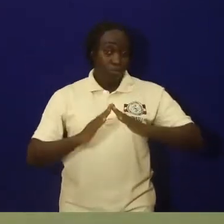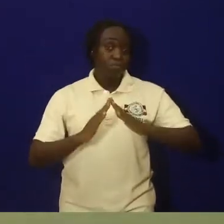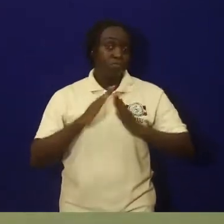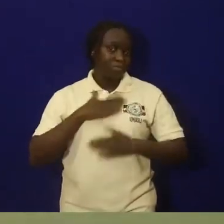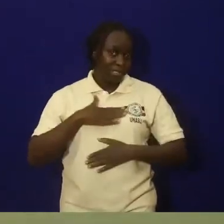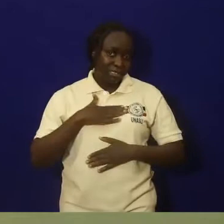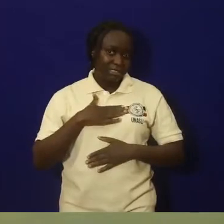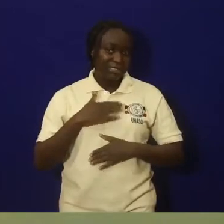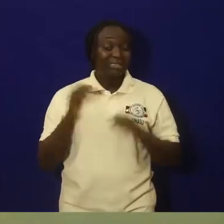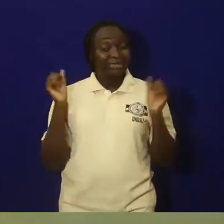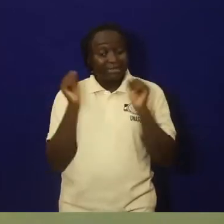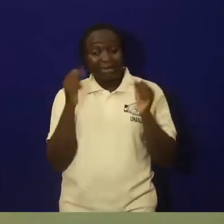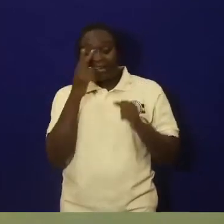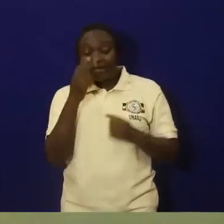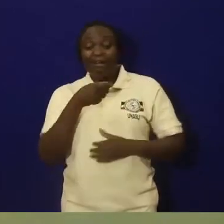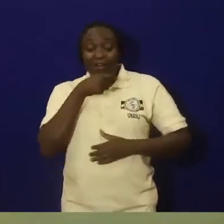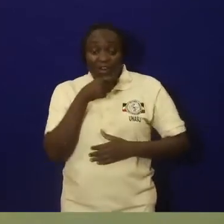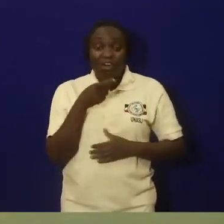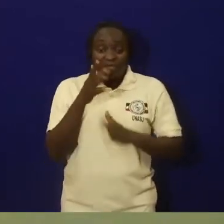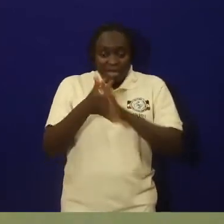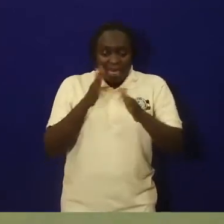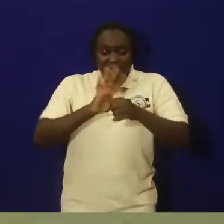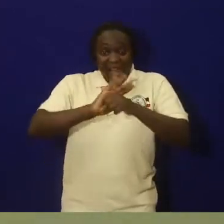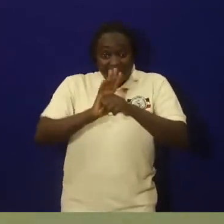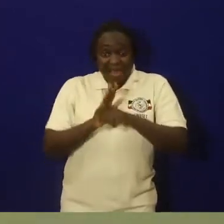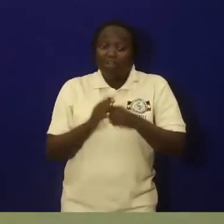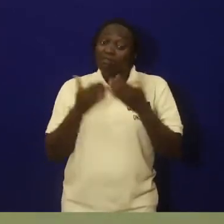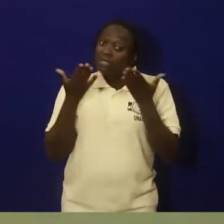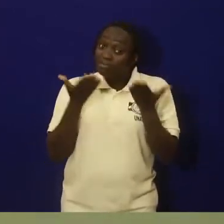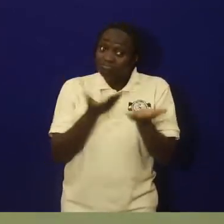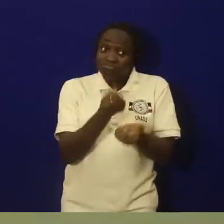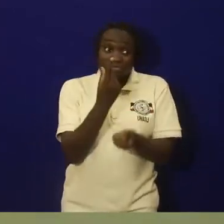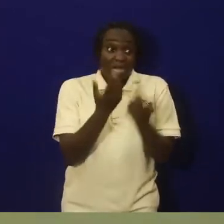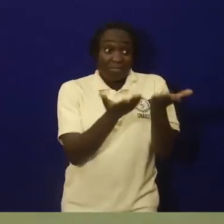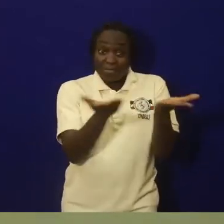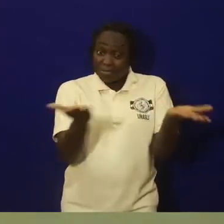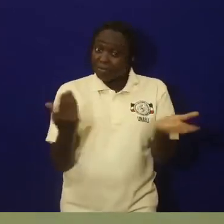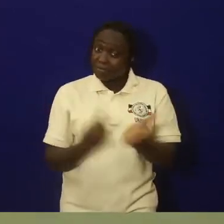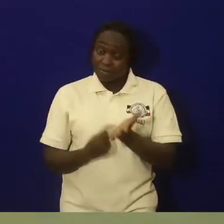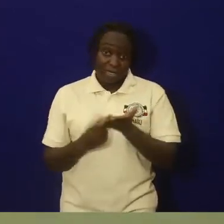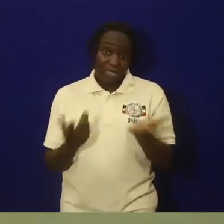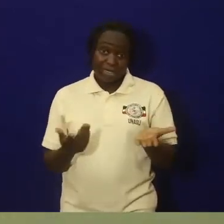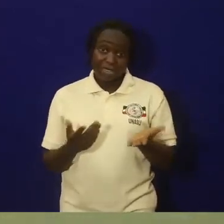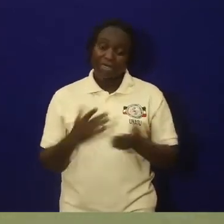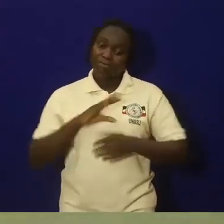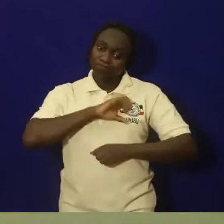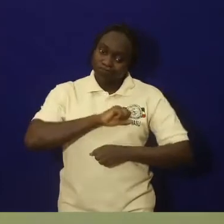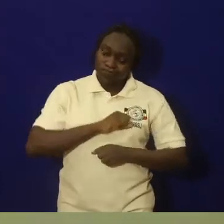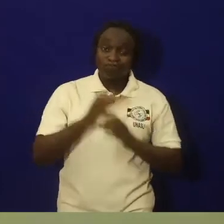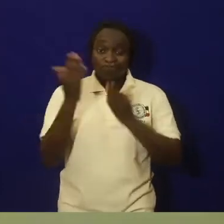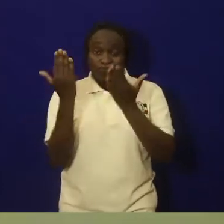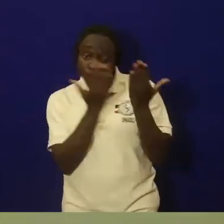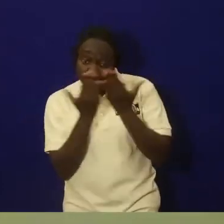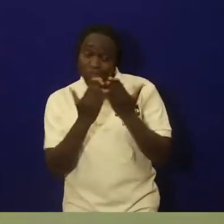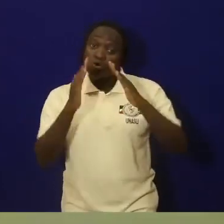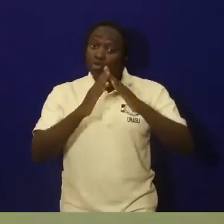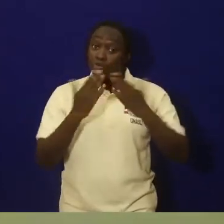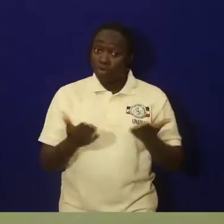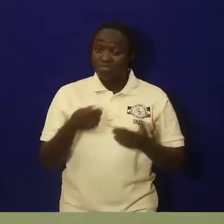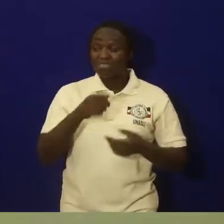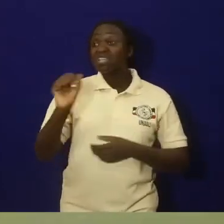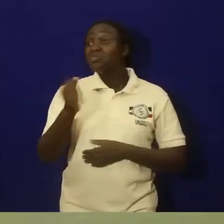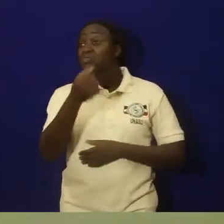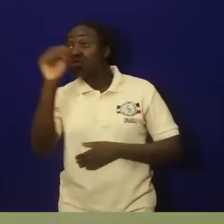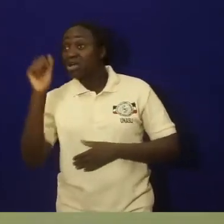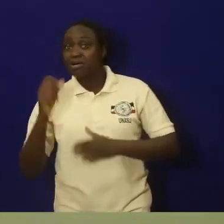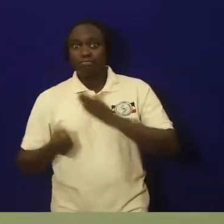here. Please allow yourself to rest and learn from home. Otherwise, if you move out of